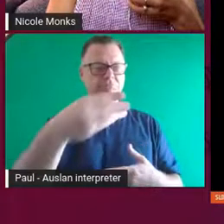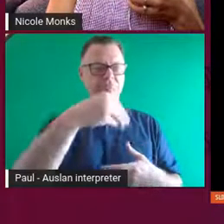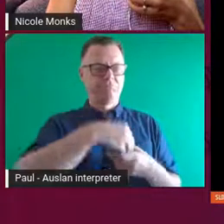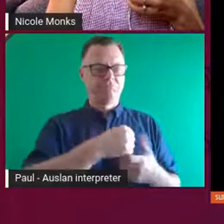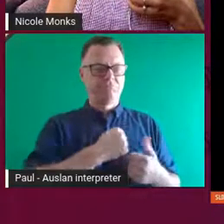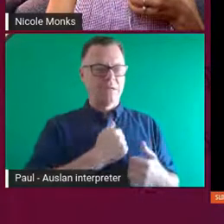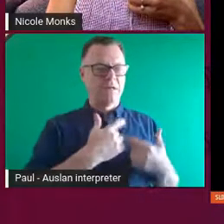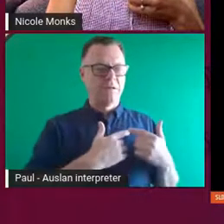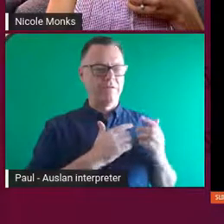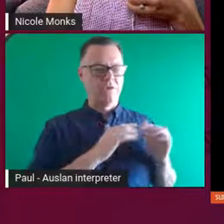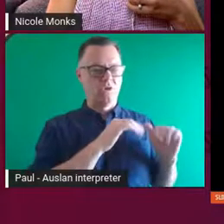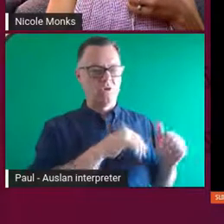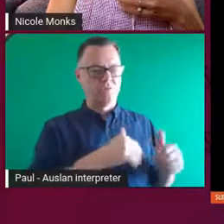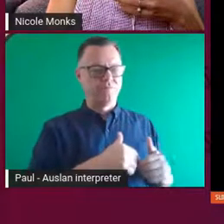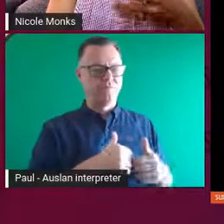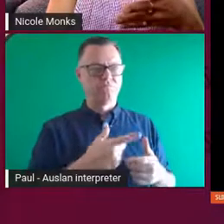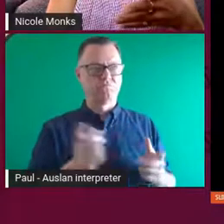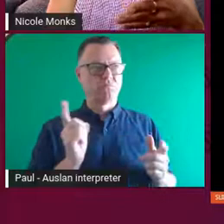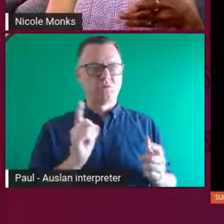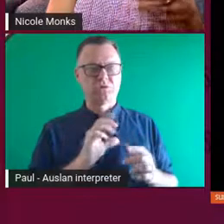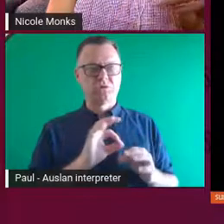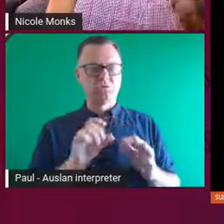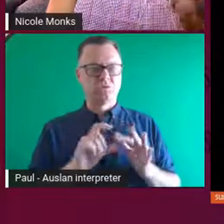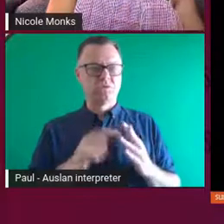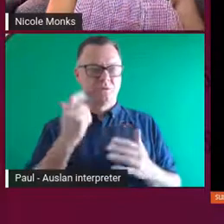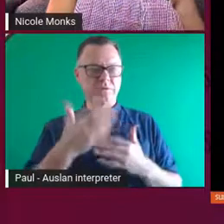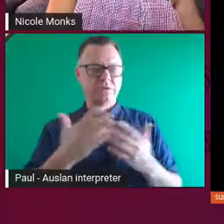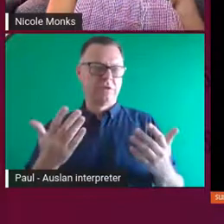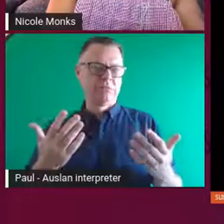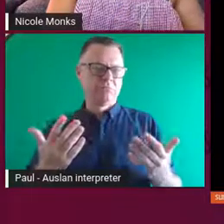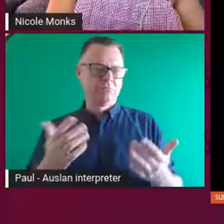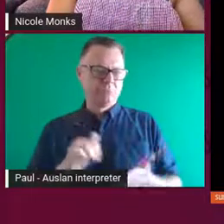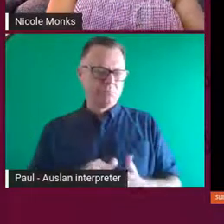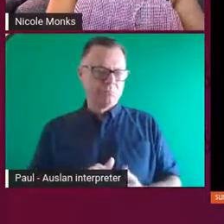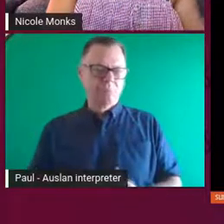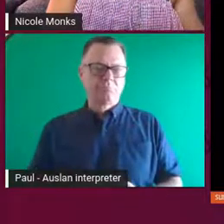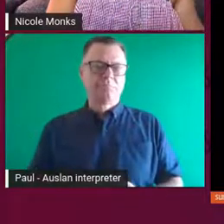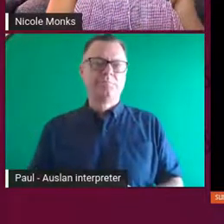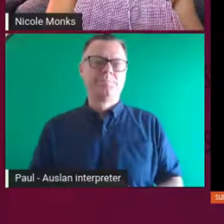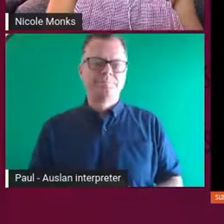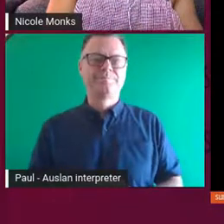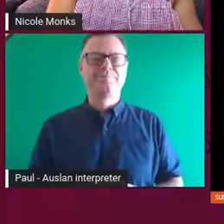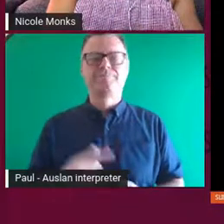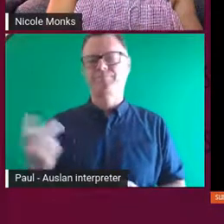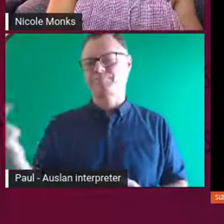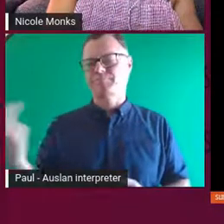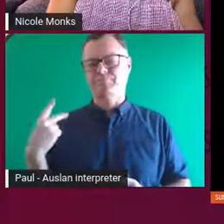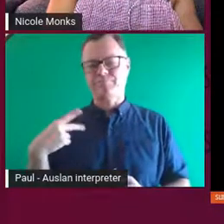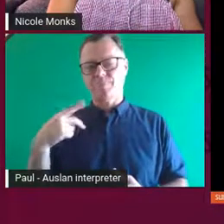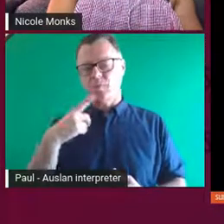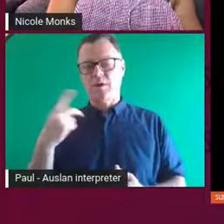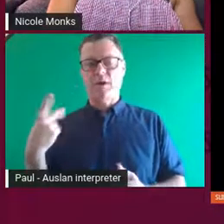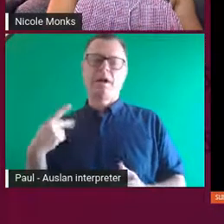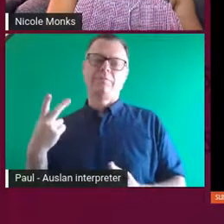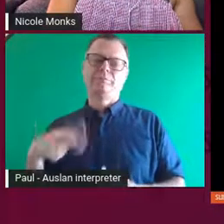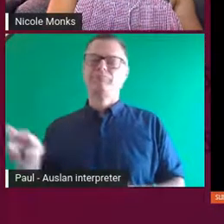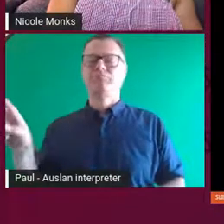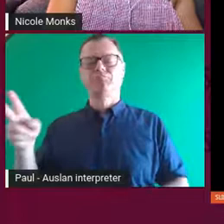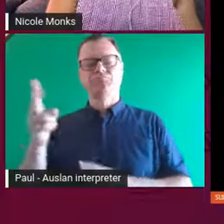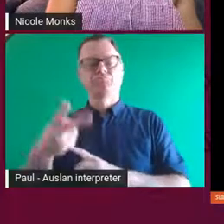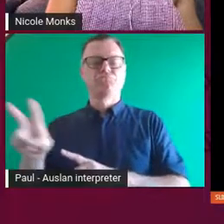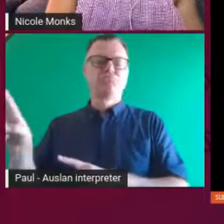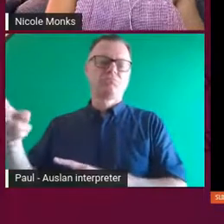that I think we do every day. So when we were out and collecting